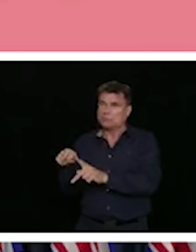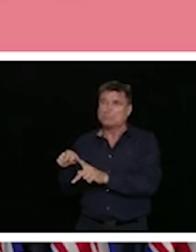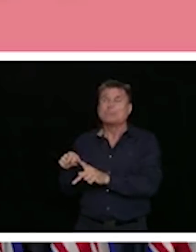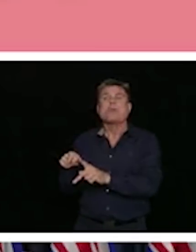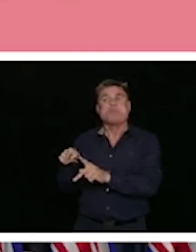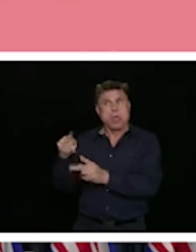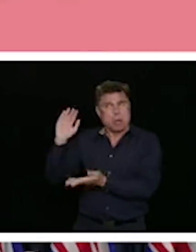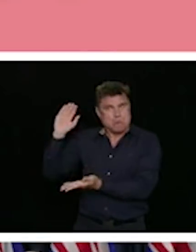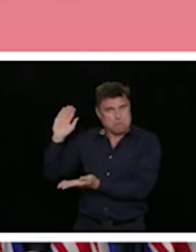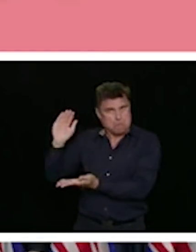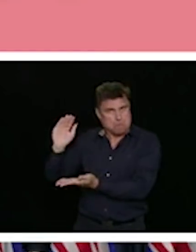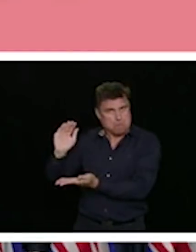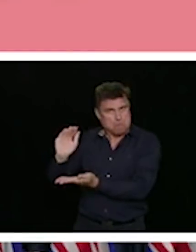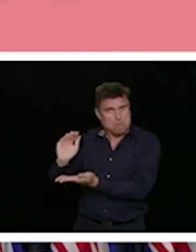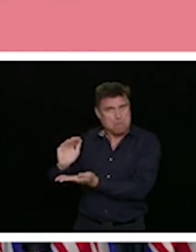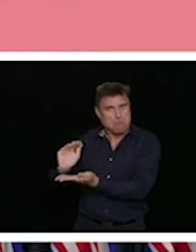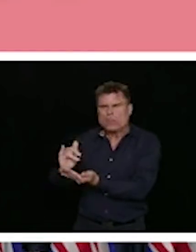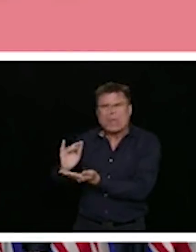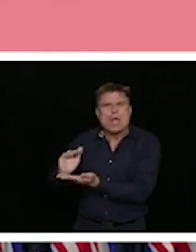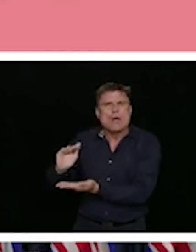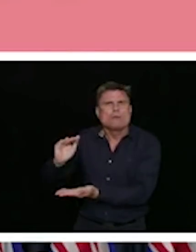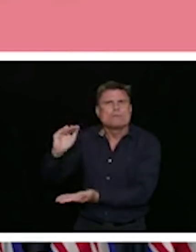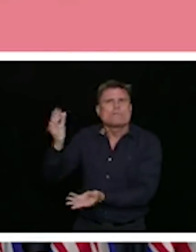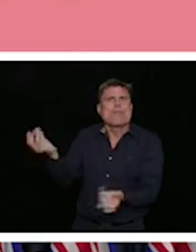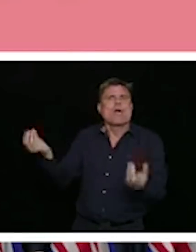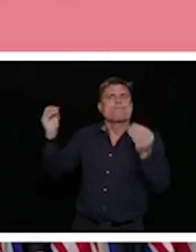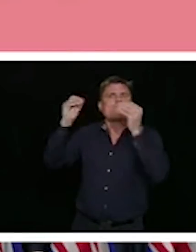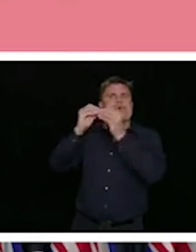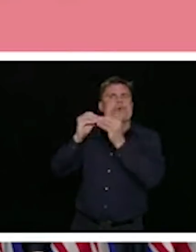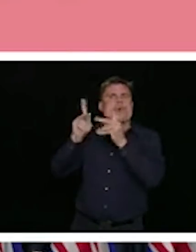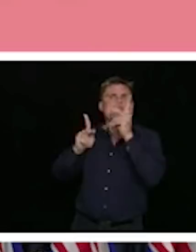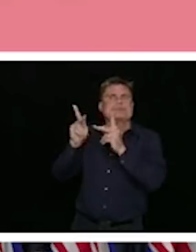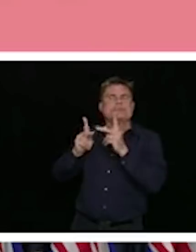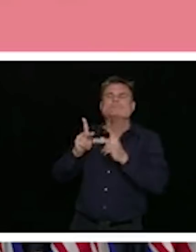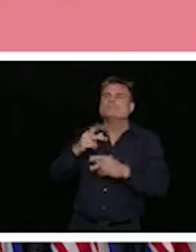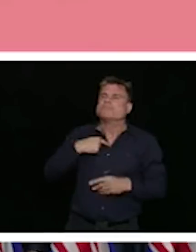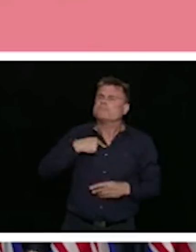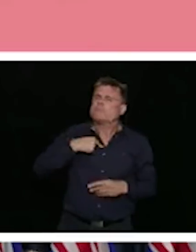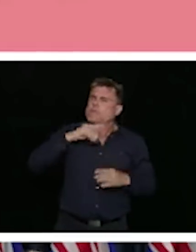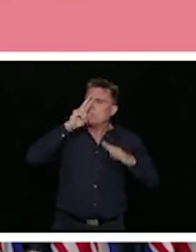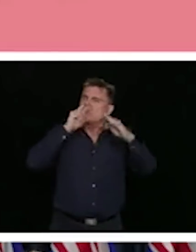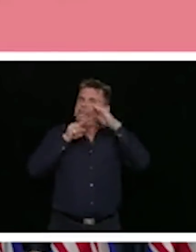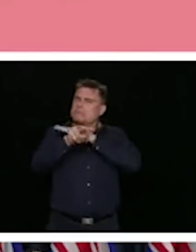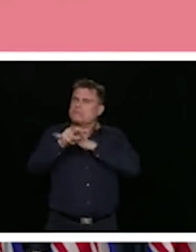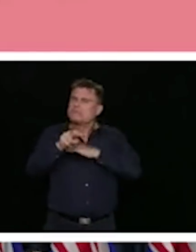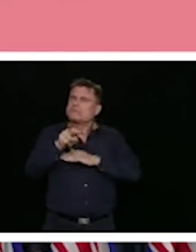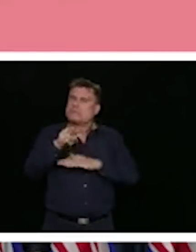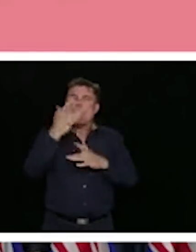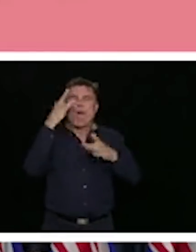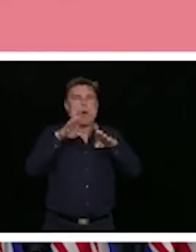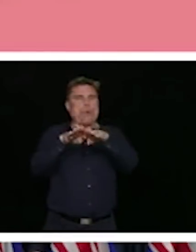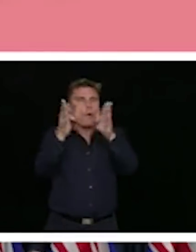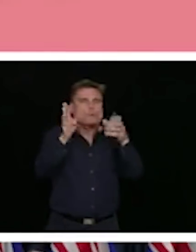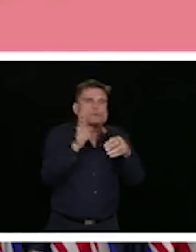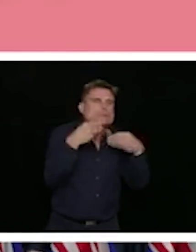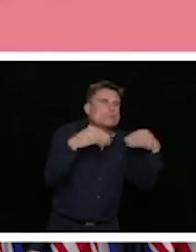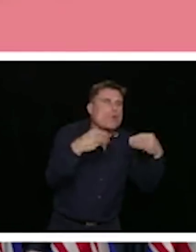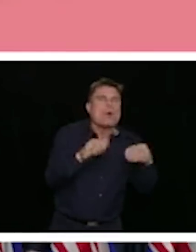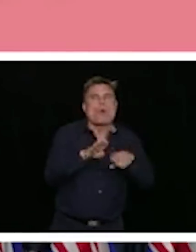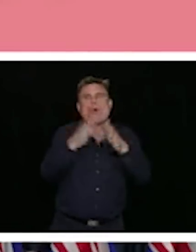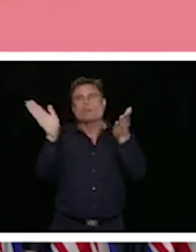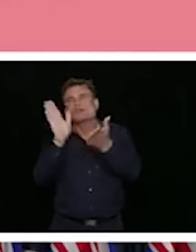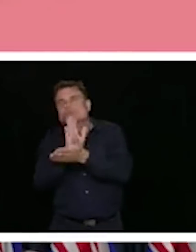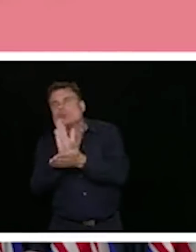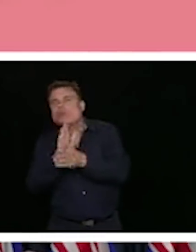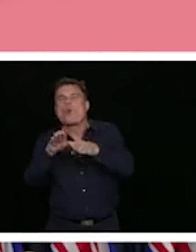happen as we moved into this phase of our restart here in BC. But the challenge now is that we are no longer having